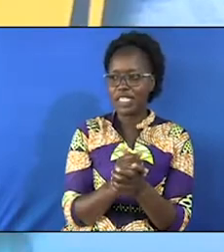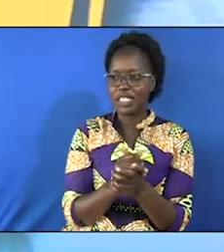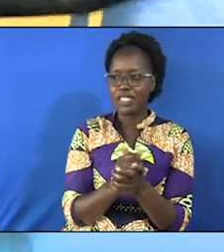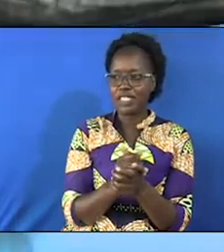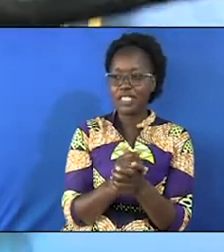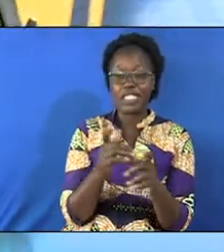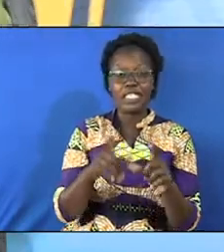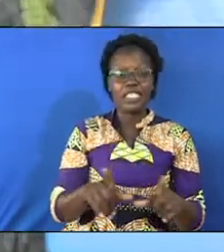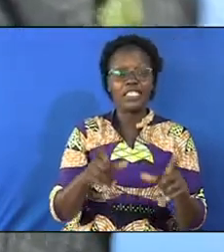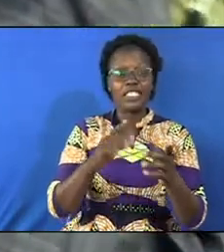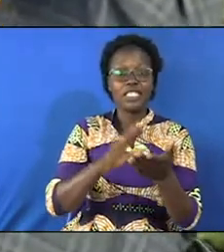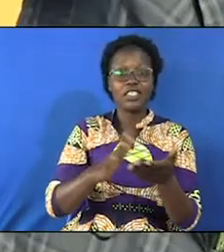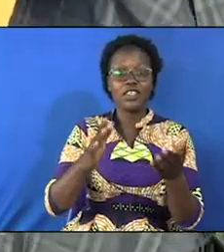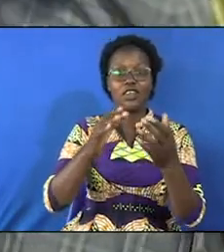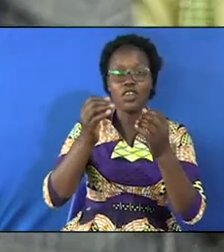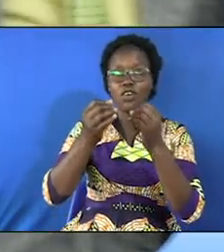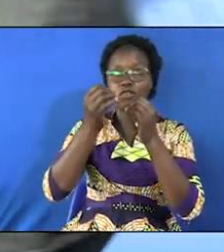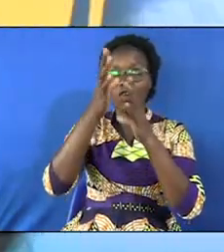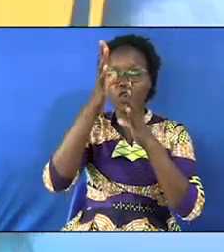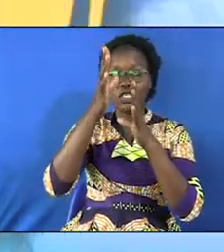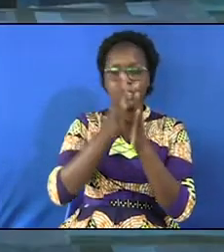the glory of who